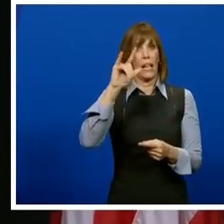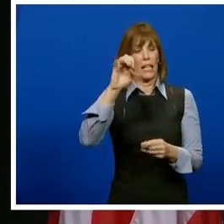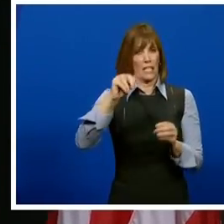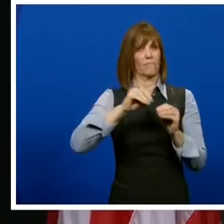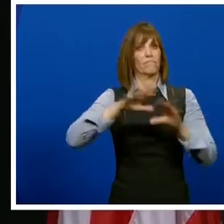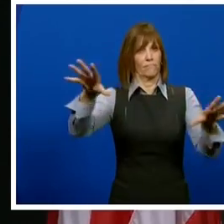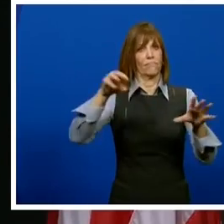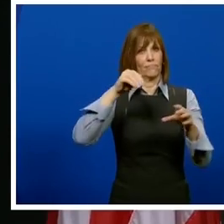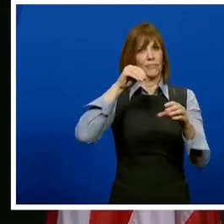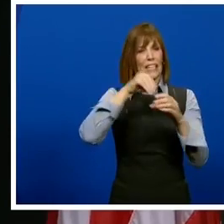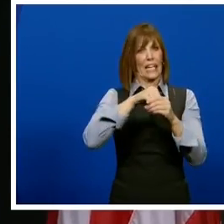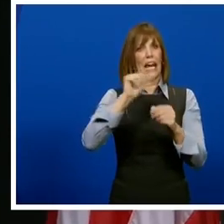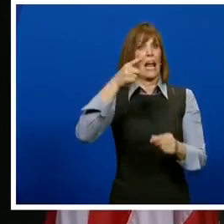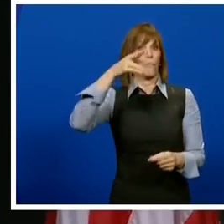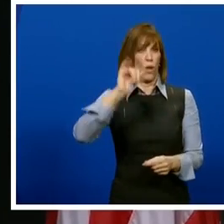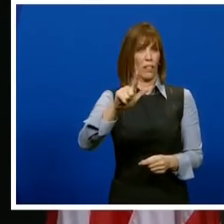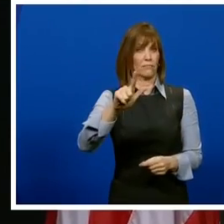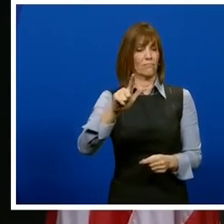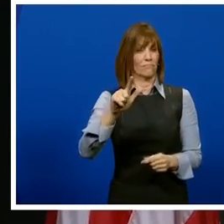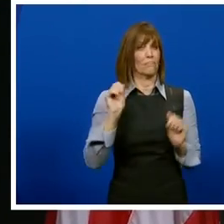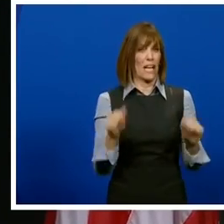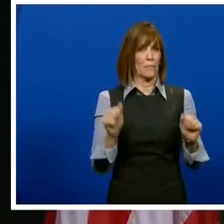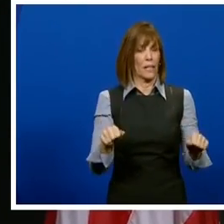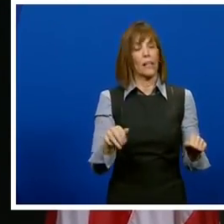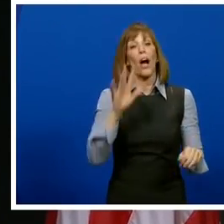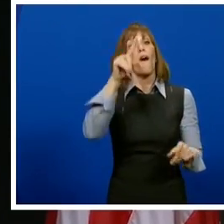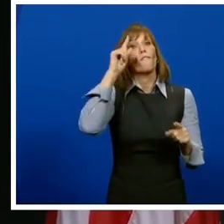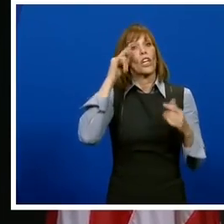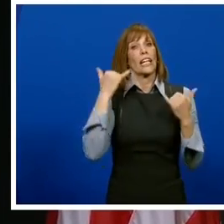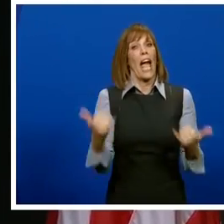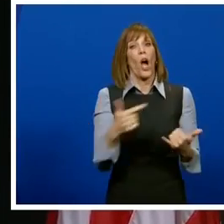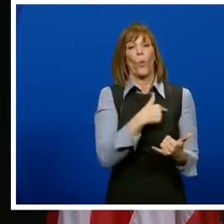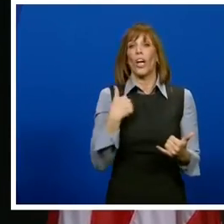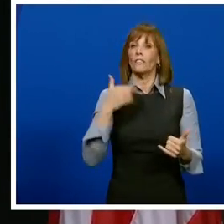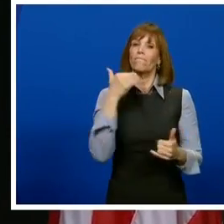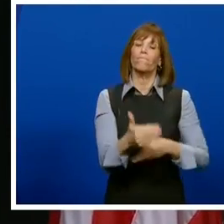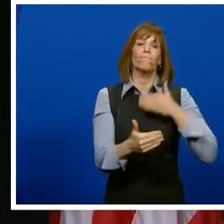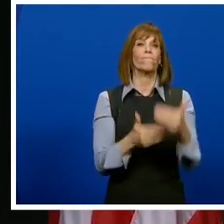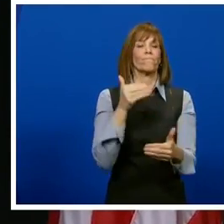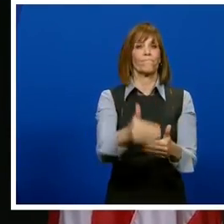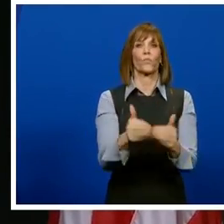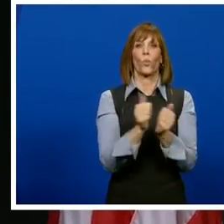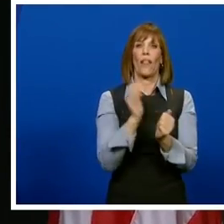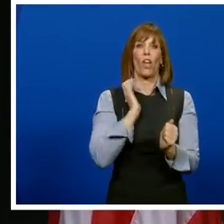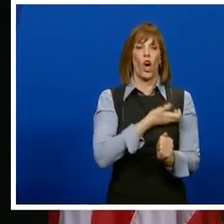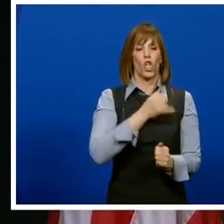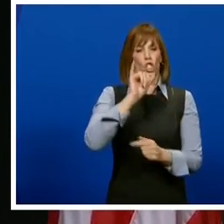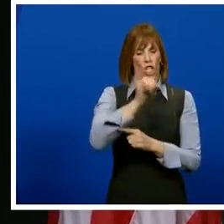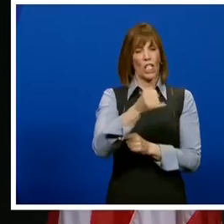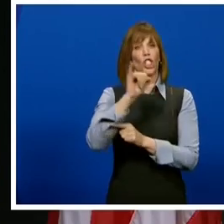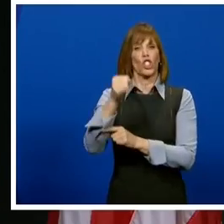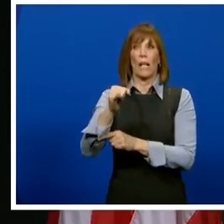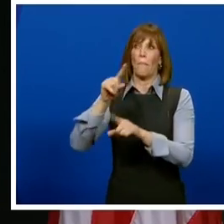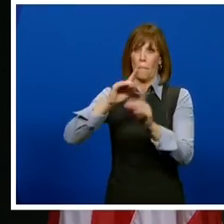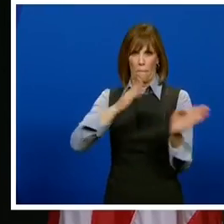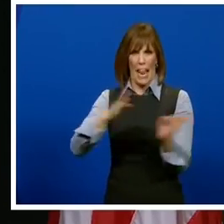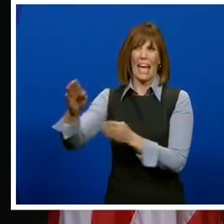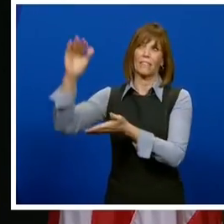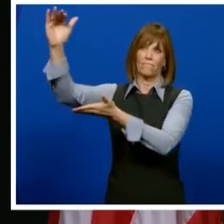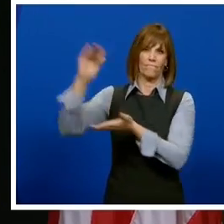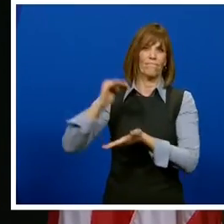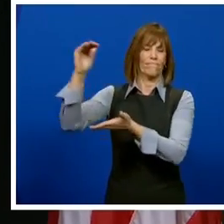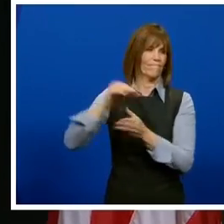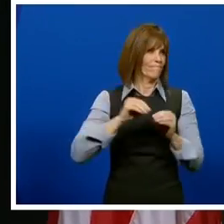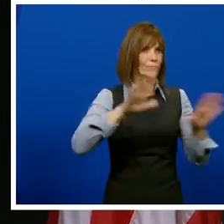doses in April. For now, we are moving forward with our initial Johnson & Johnson supply, distributing